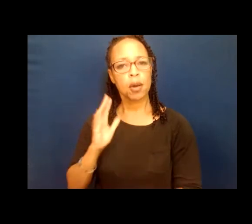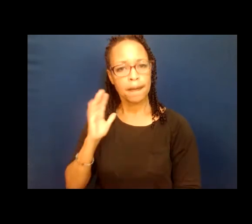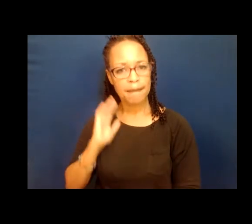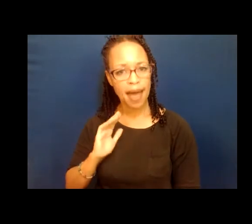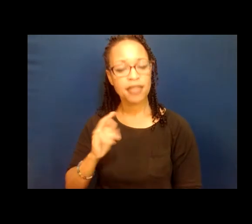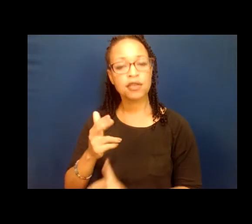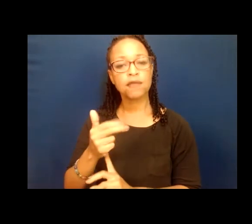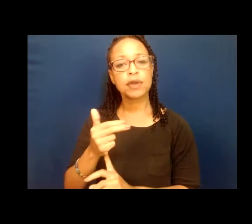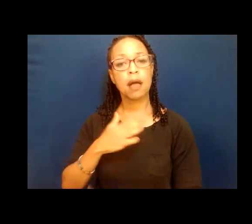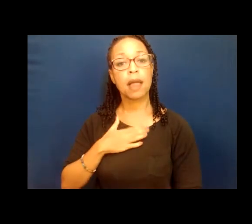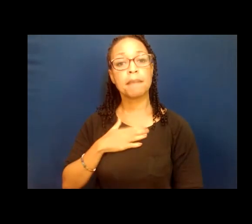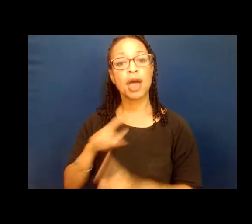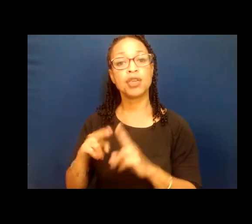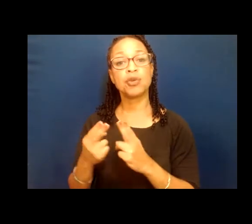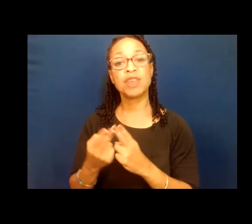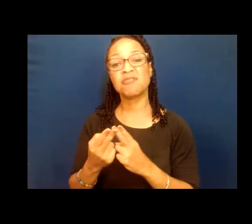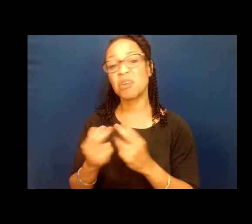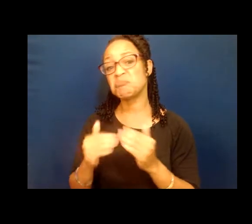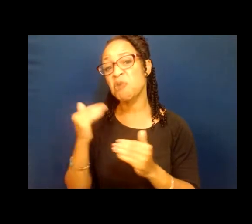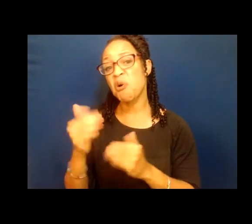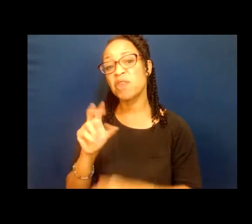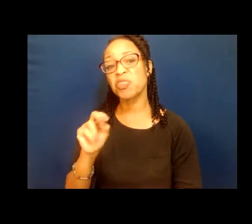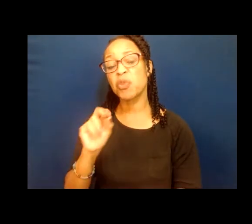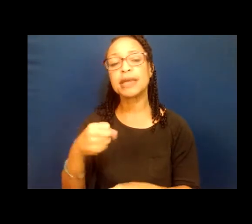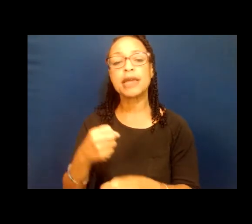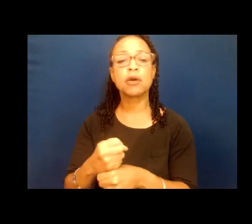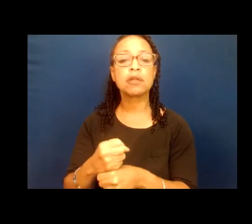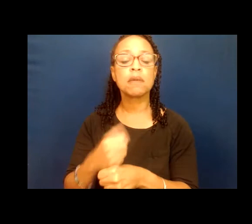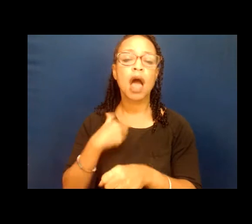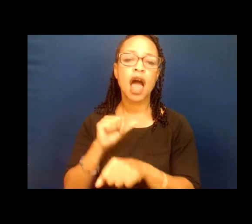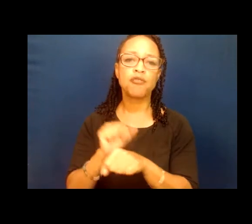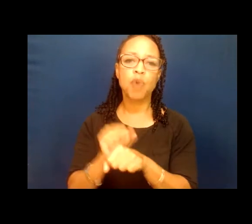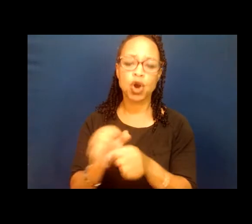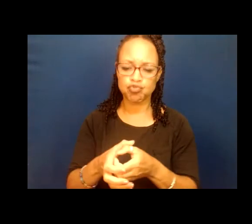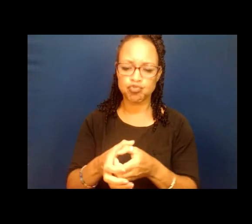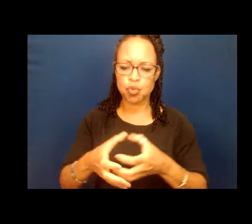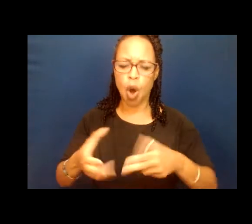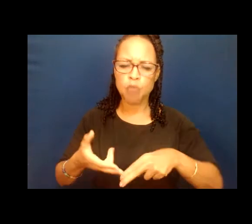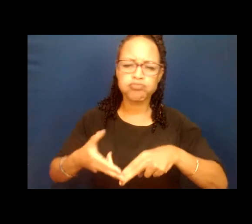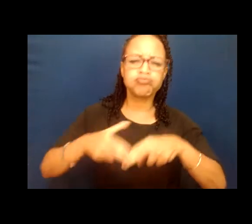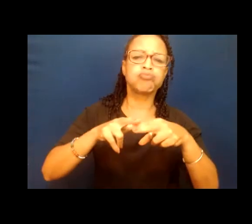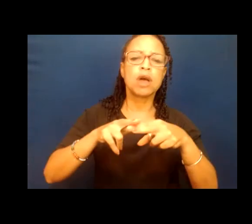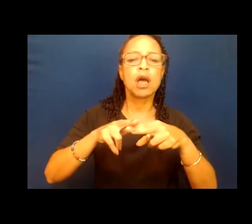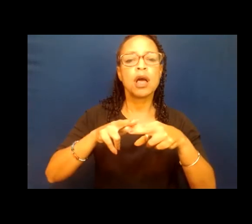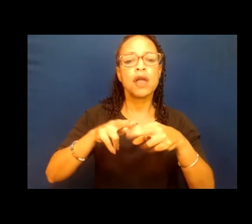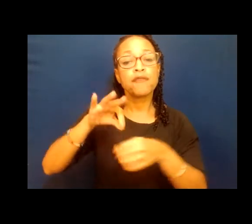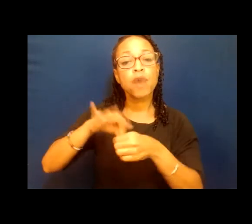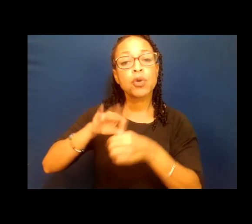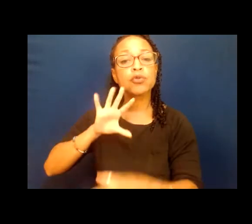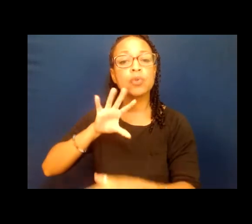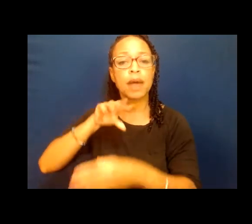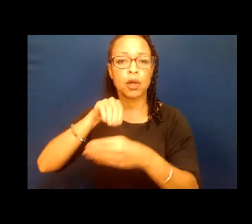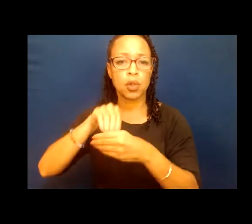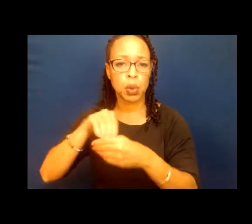por más de 30 años, he trabajado para crecer los votantes al incluir a los latinos. Este evento es muy